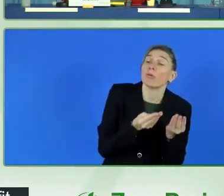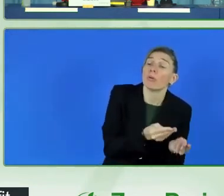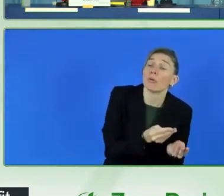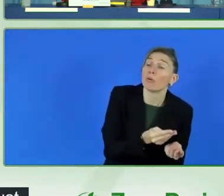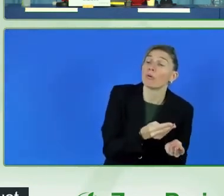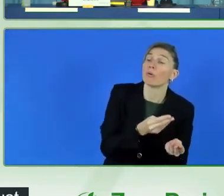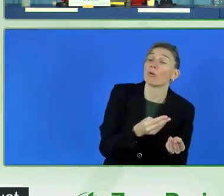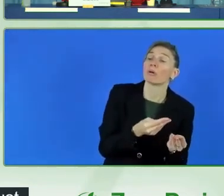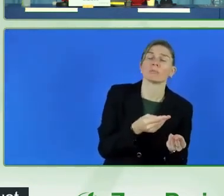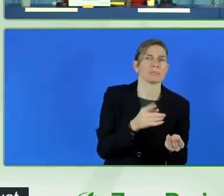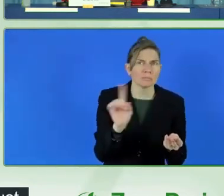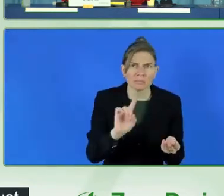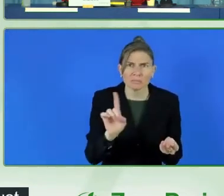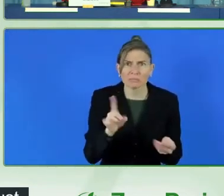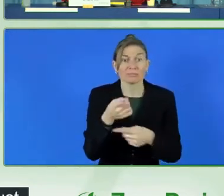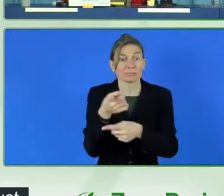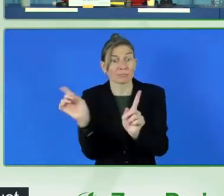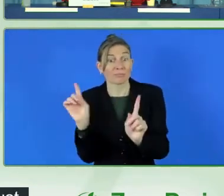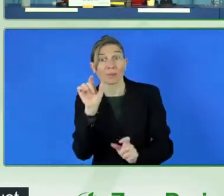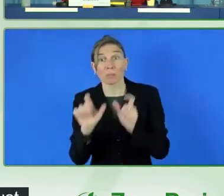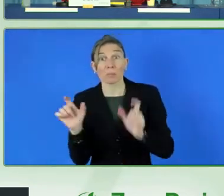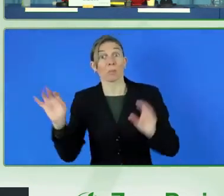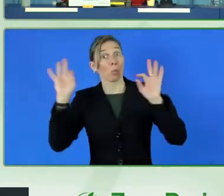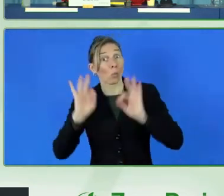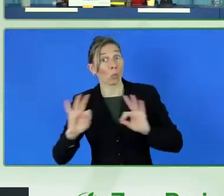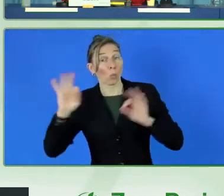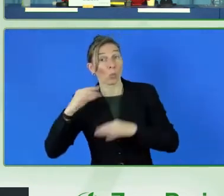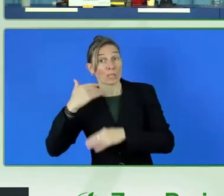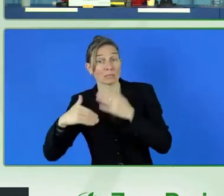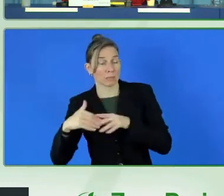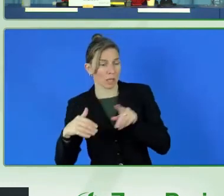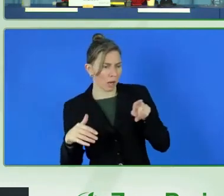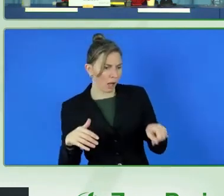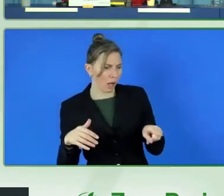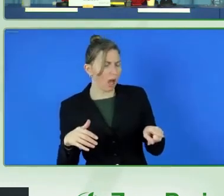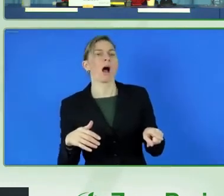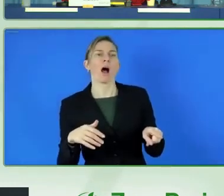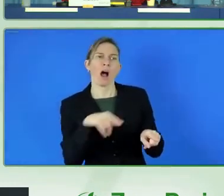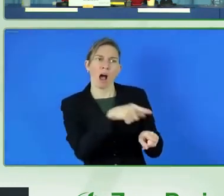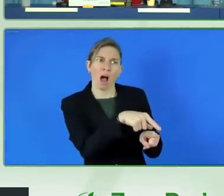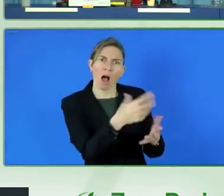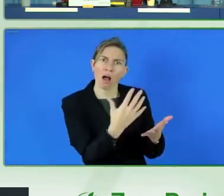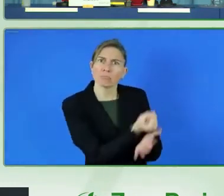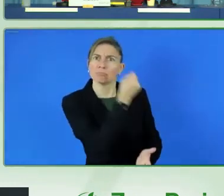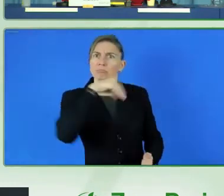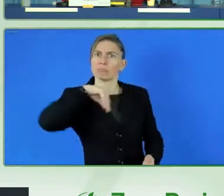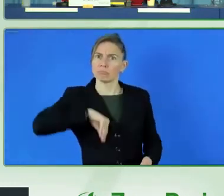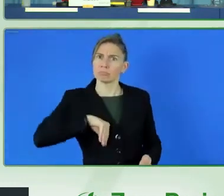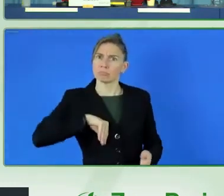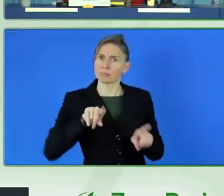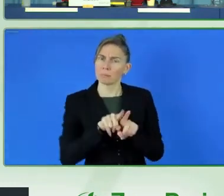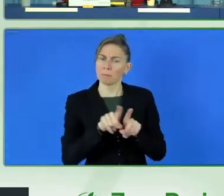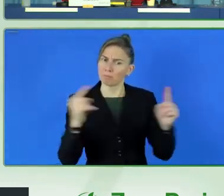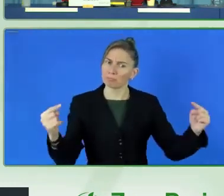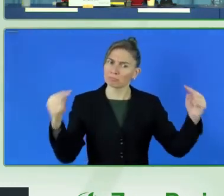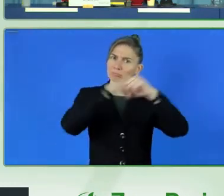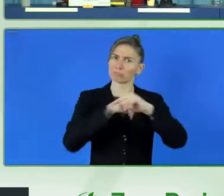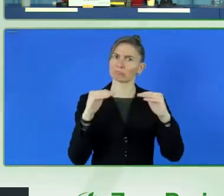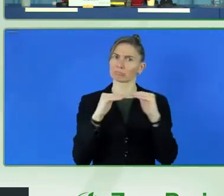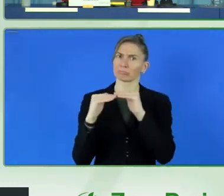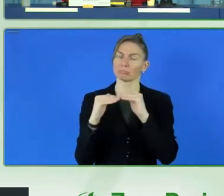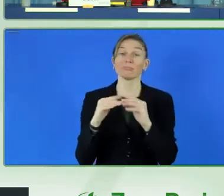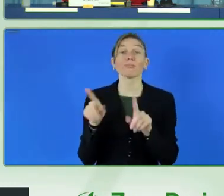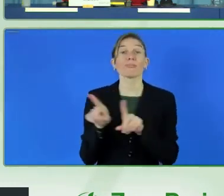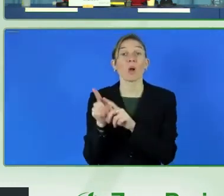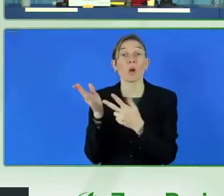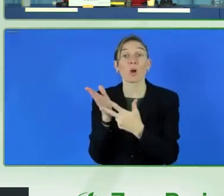disabilities can benefit from their talents. It's extraordinary to see what Fatma is doing in the Middle